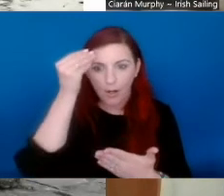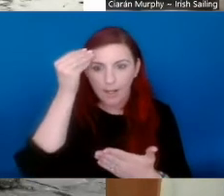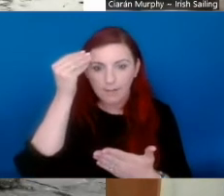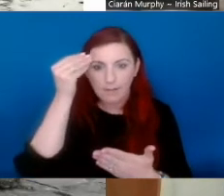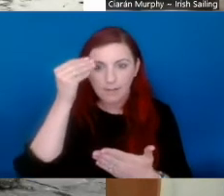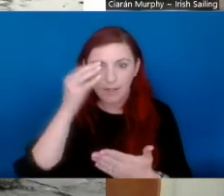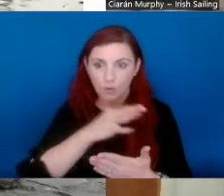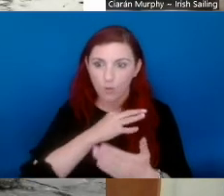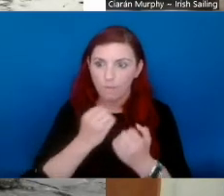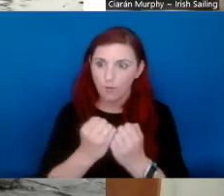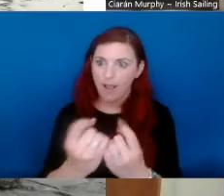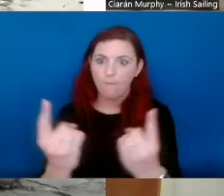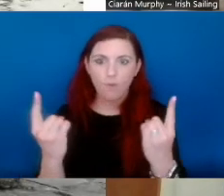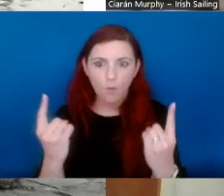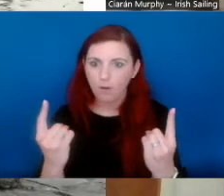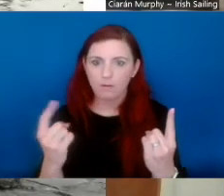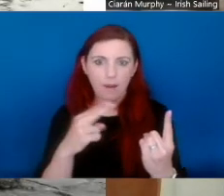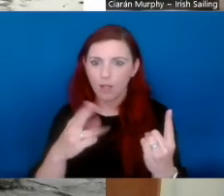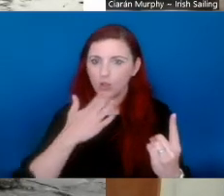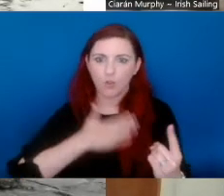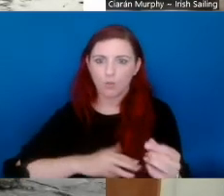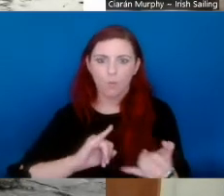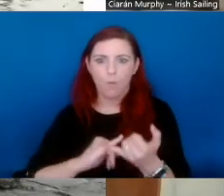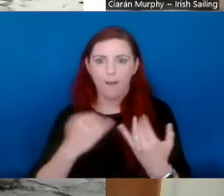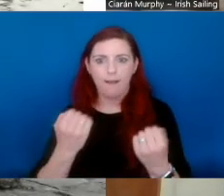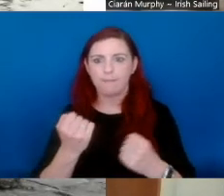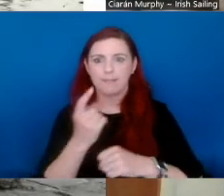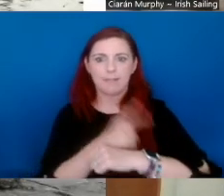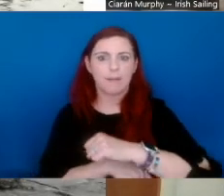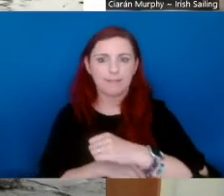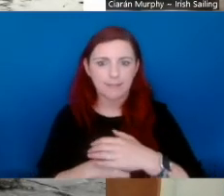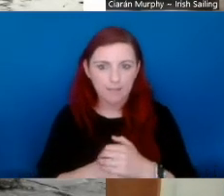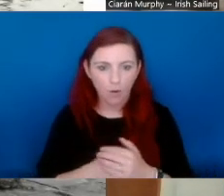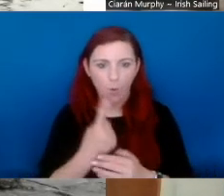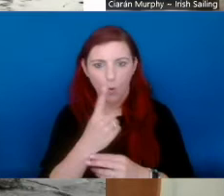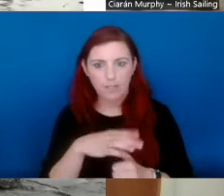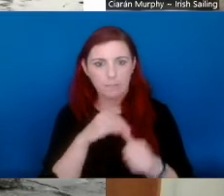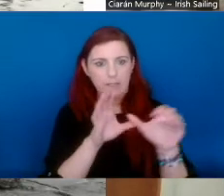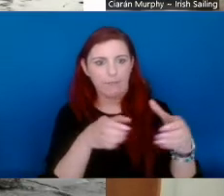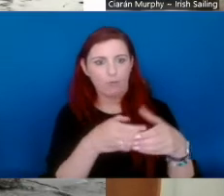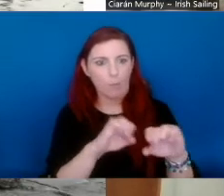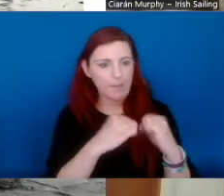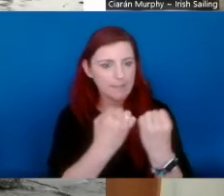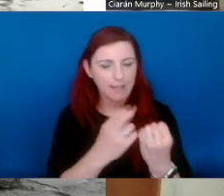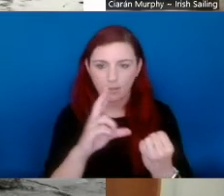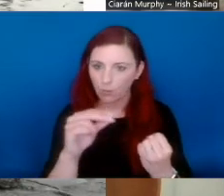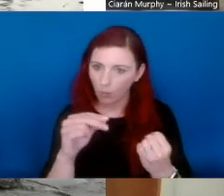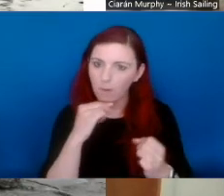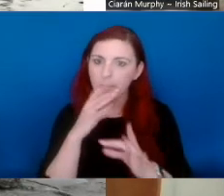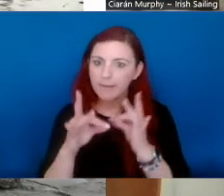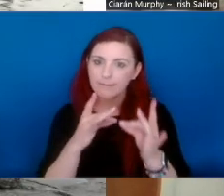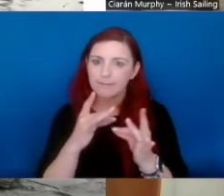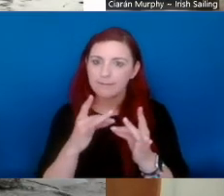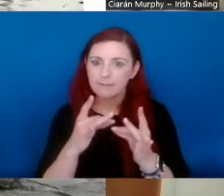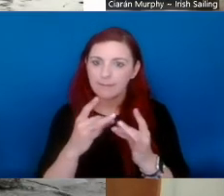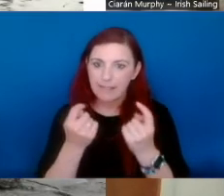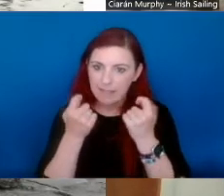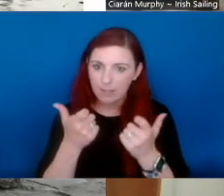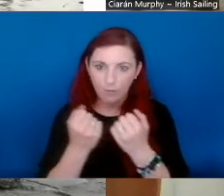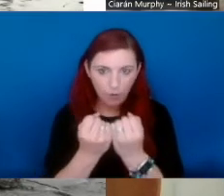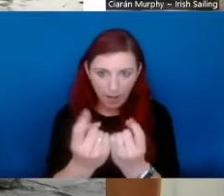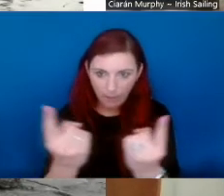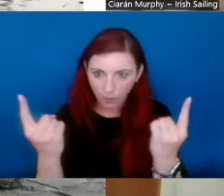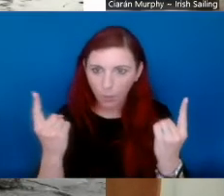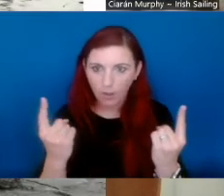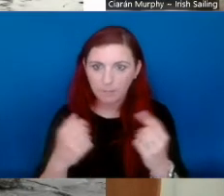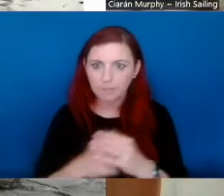good for everybody, not just one particular group in society, but it makes things easier and more accessible for